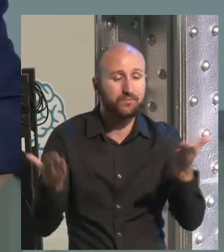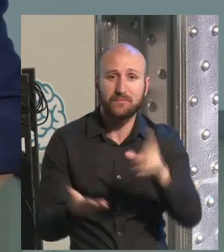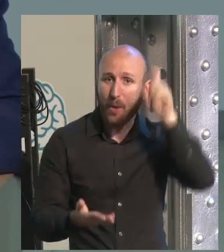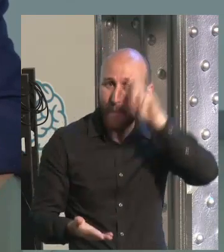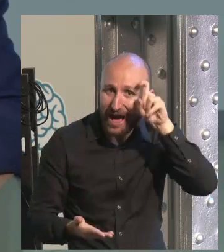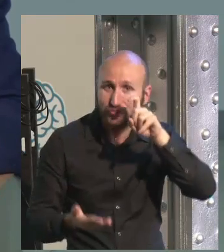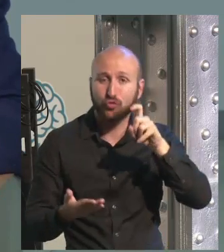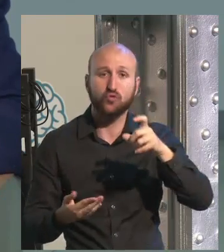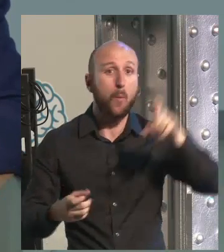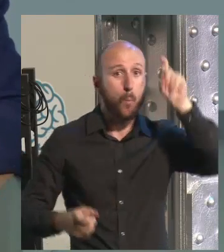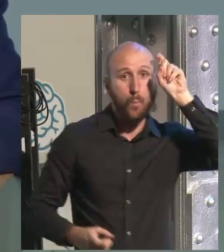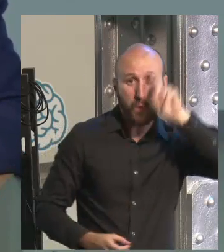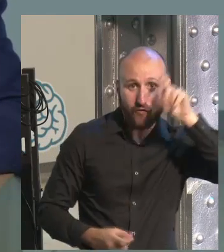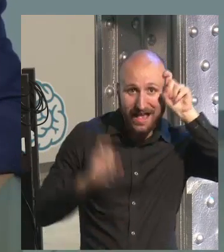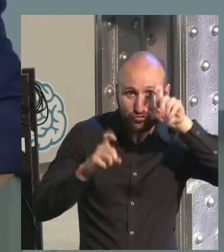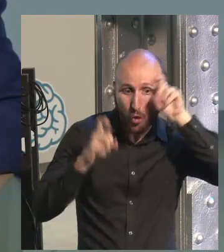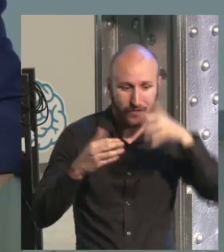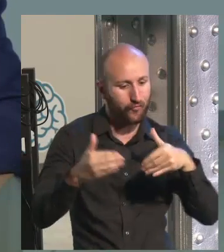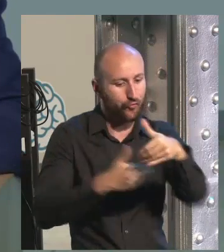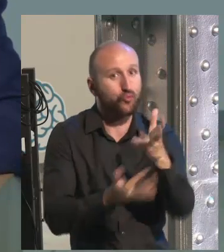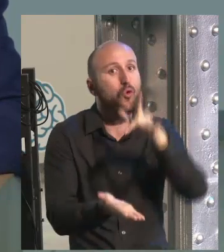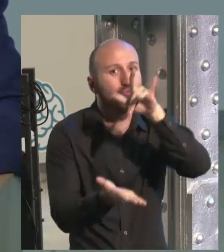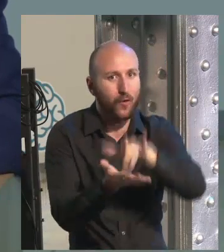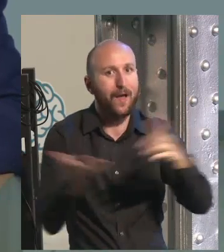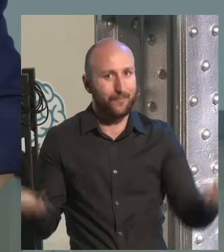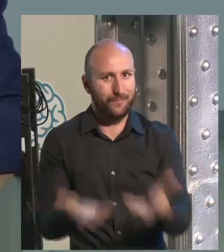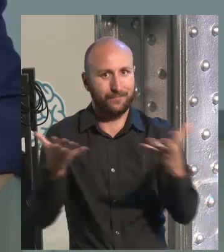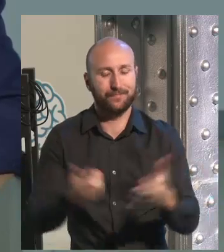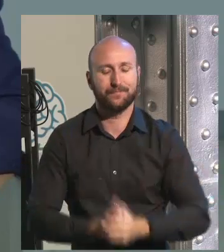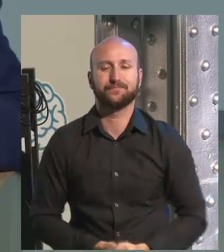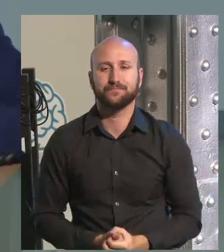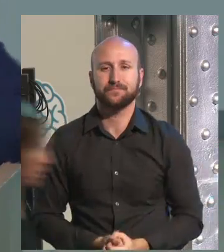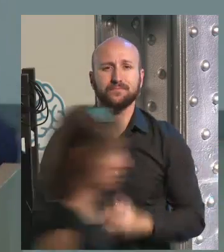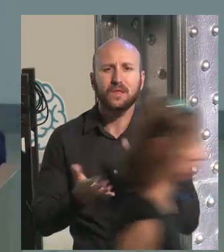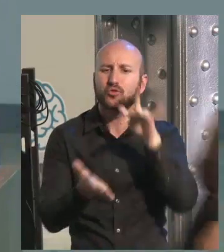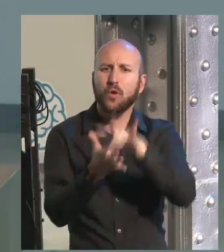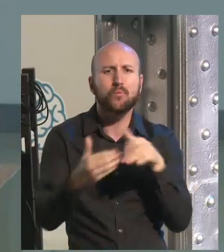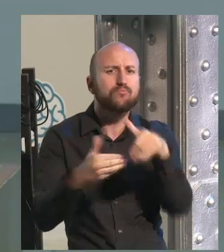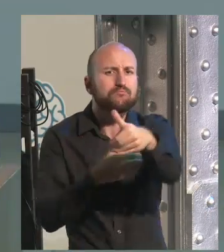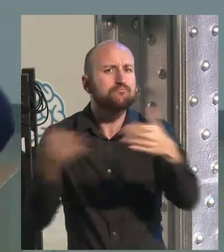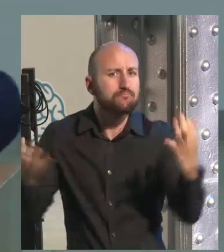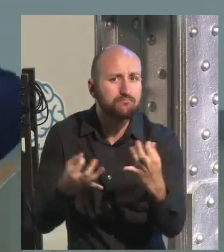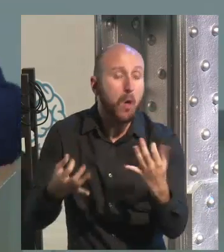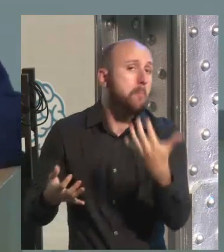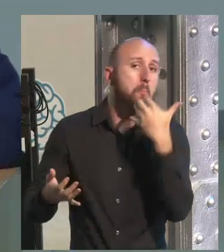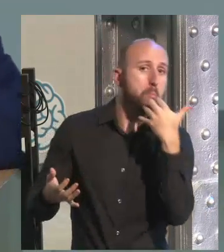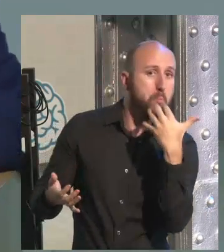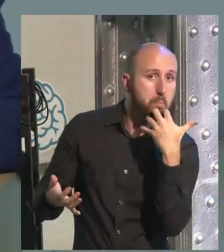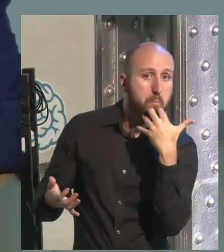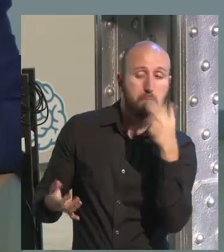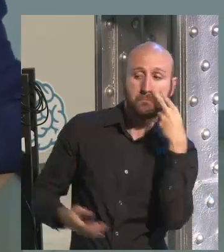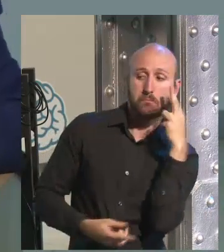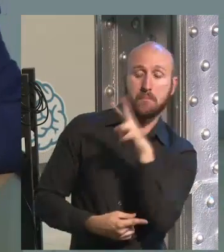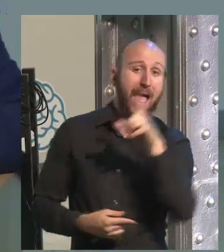raise the awareness of society, teachers, professors, students with this.